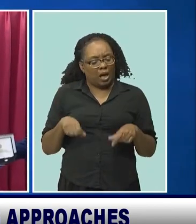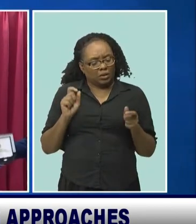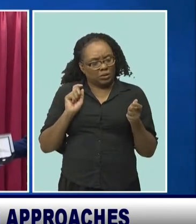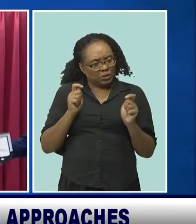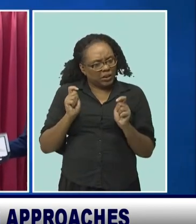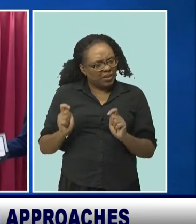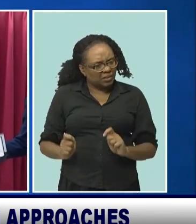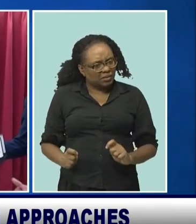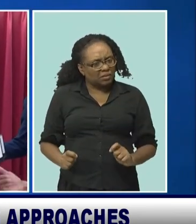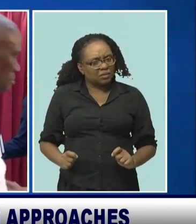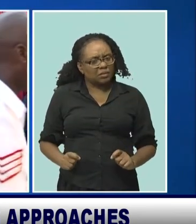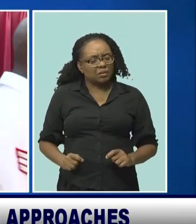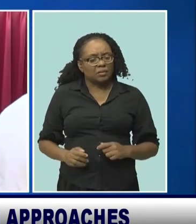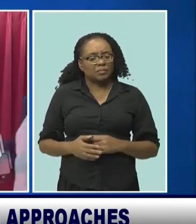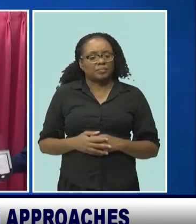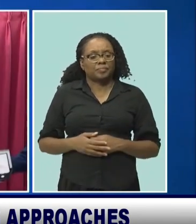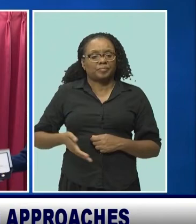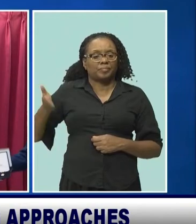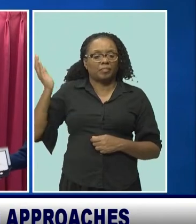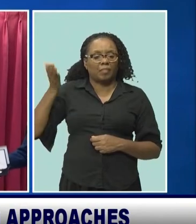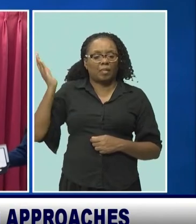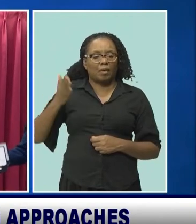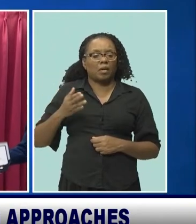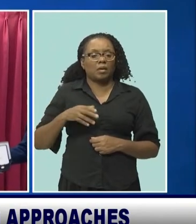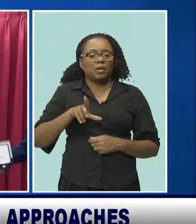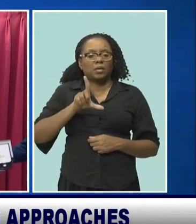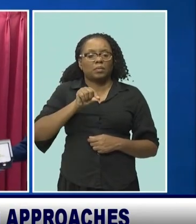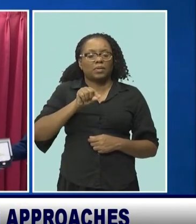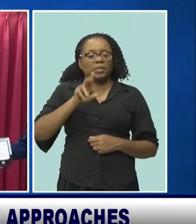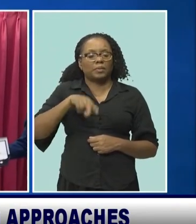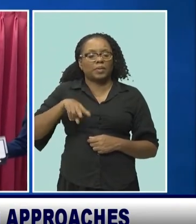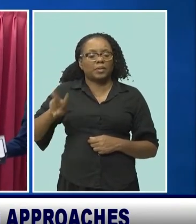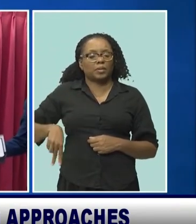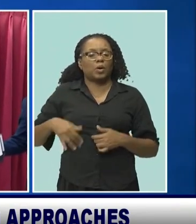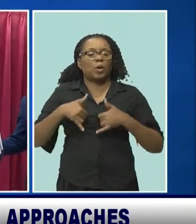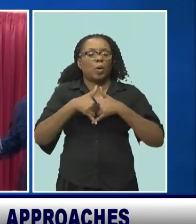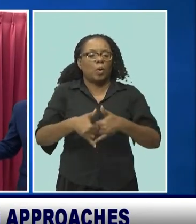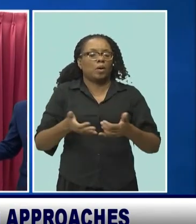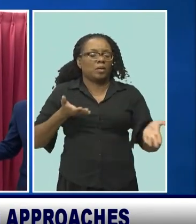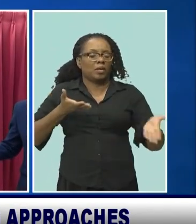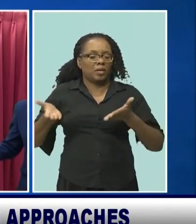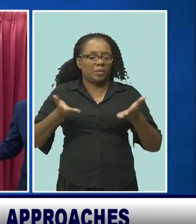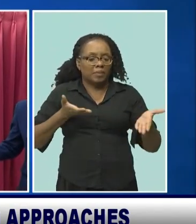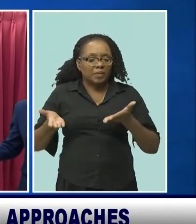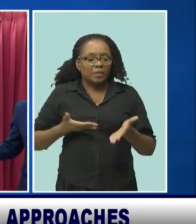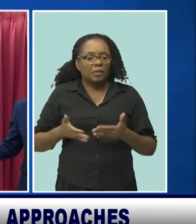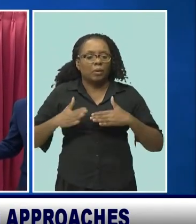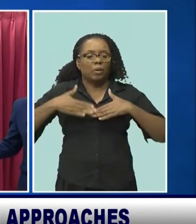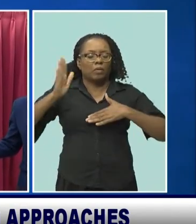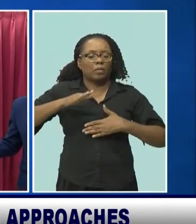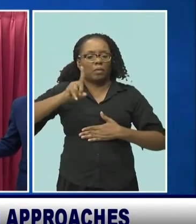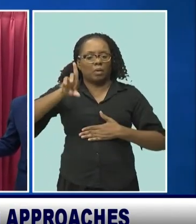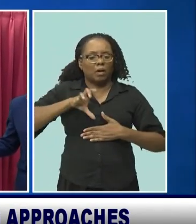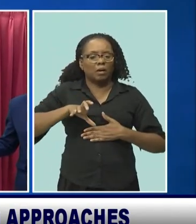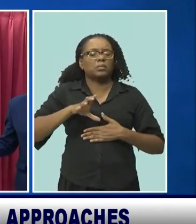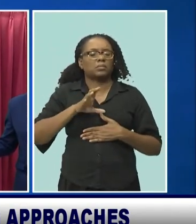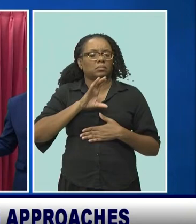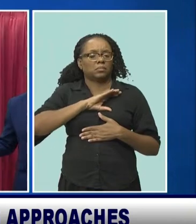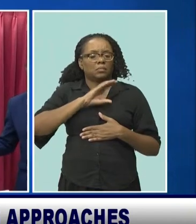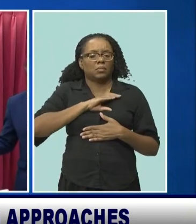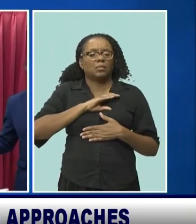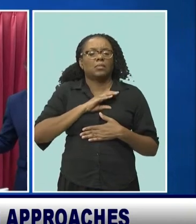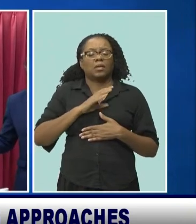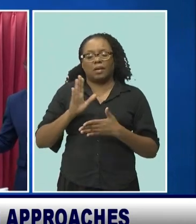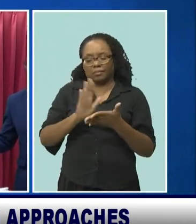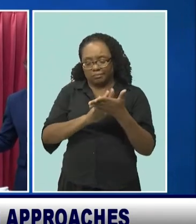Mr. Clark's comments came during the 2022 awards ceremony at the police band headquarters, where over 100 from their ranks were